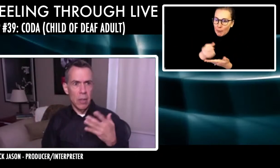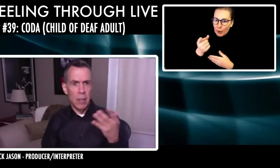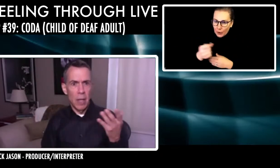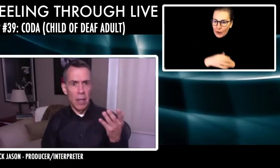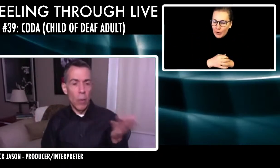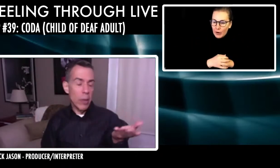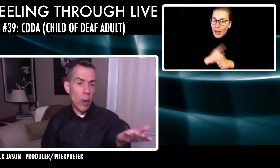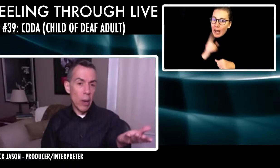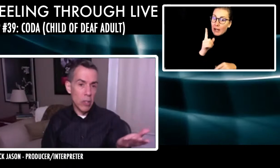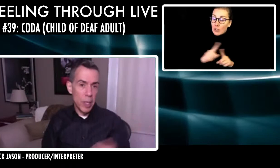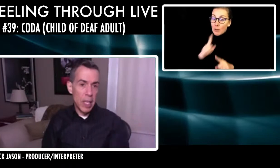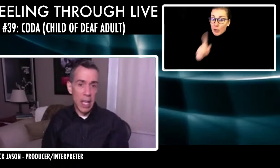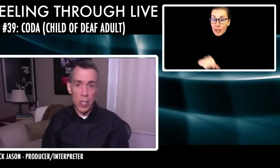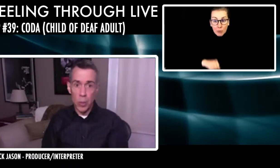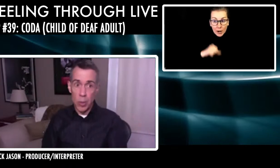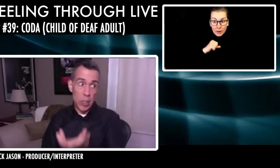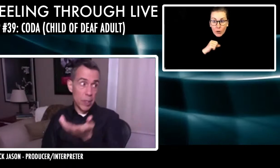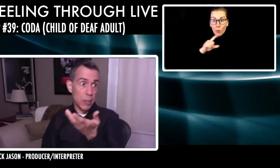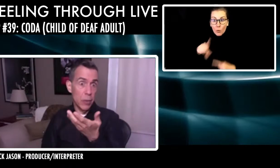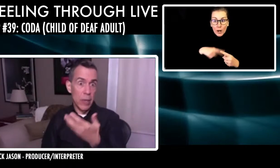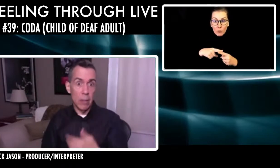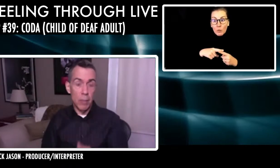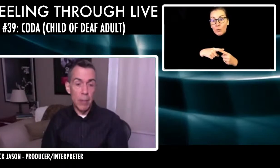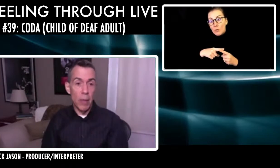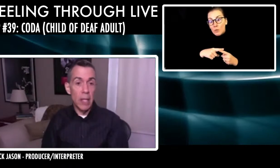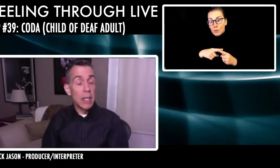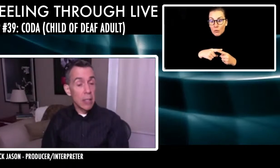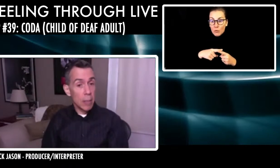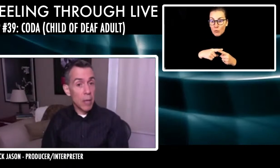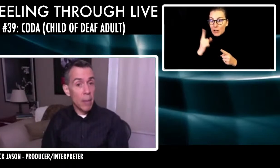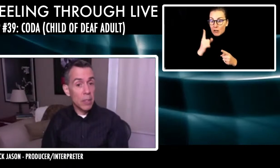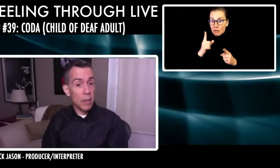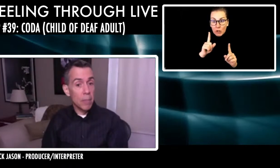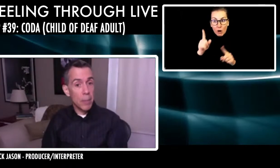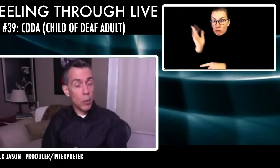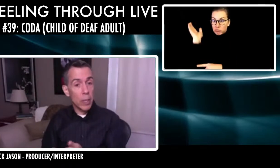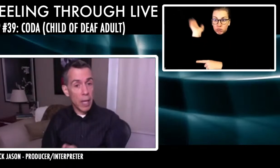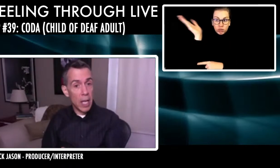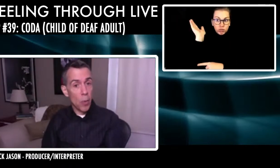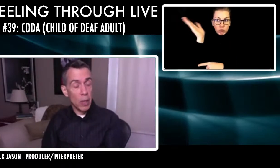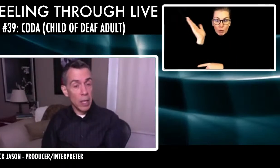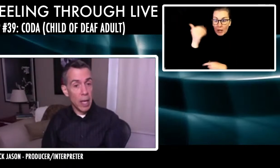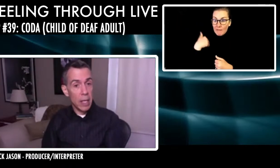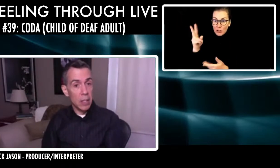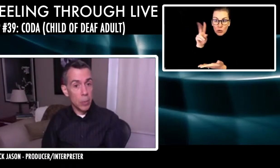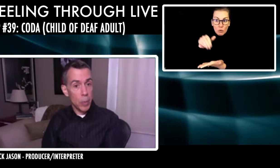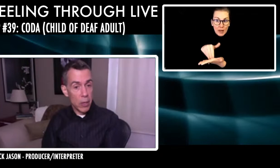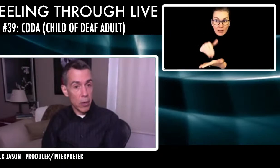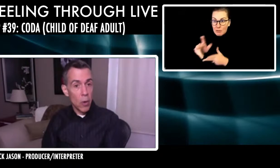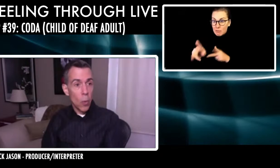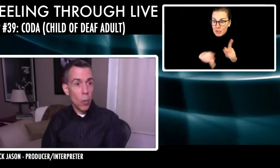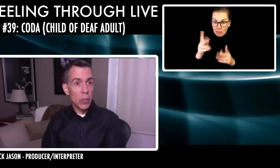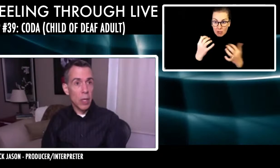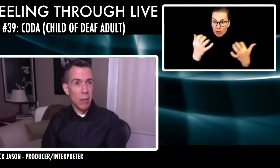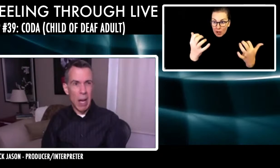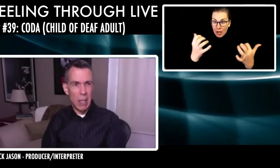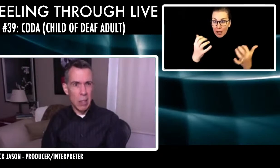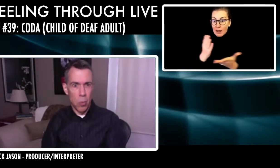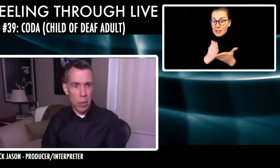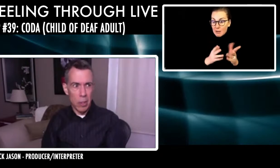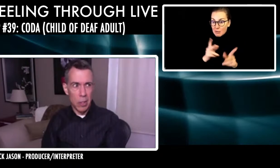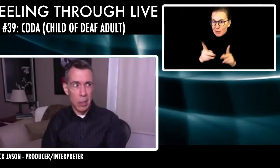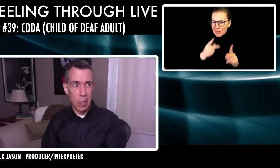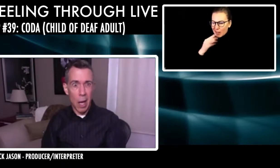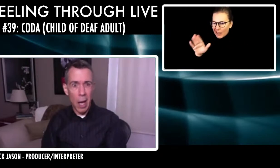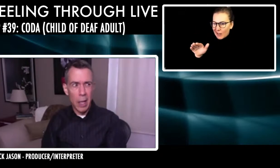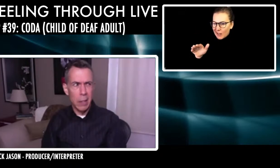you know, uh, when we go out on speaking engagements and we speak to 2000 people and sometimes the people who engage Marley as the speaker will say, well, how does